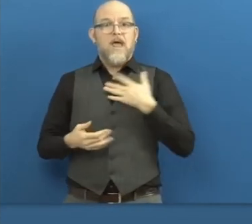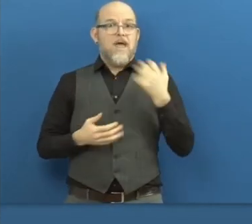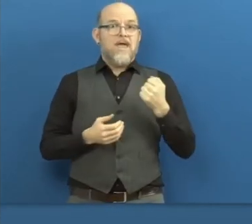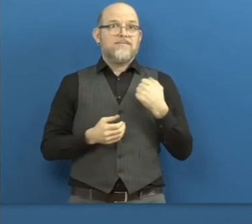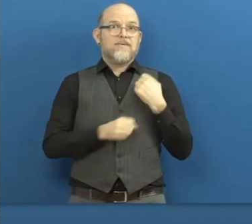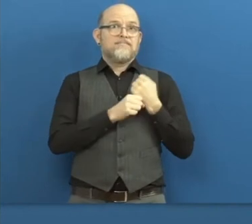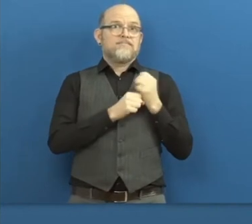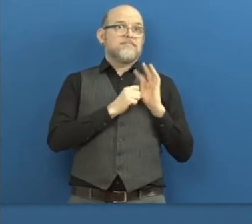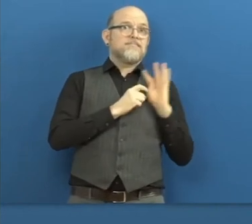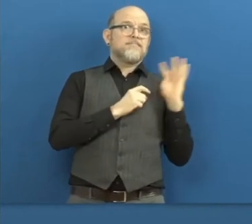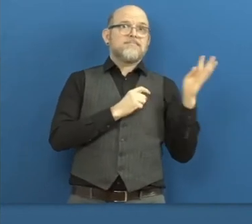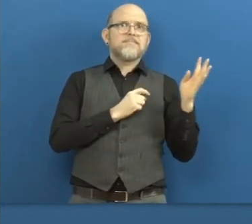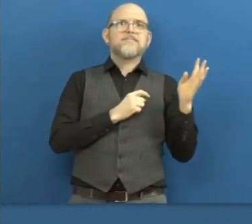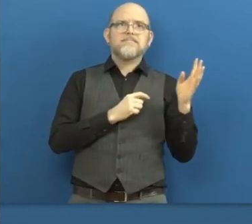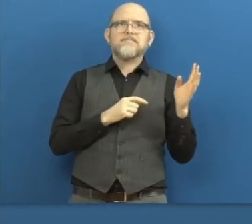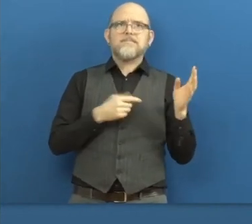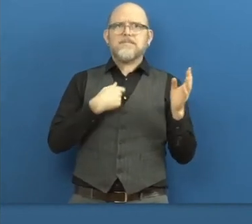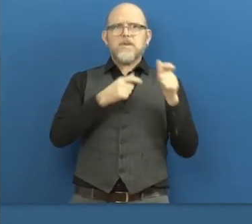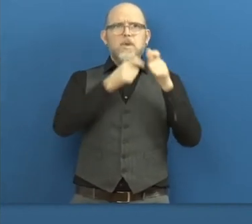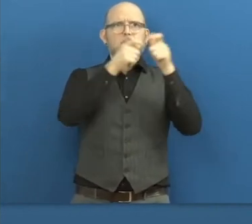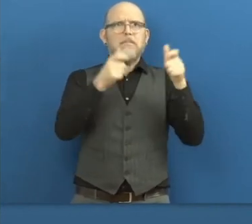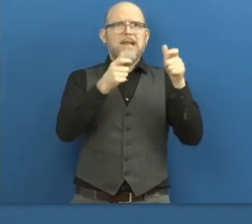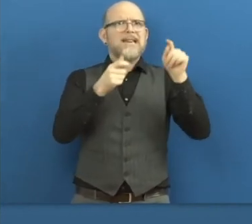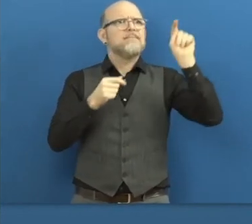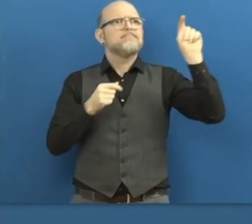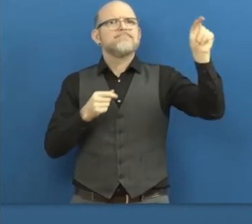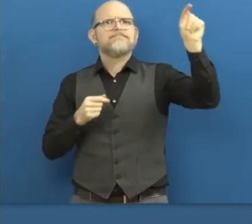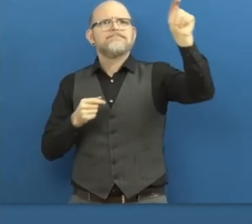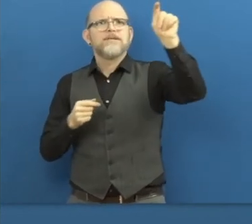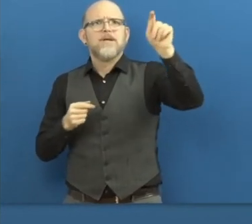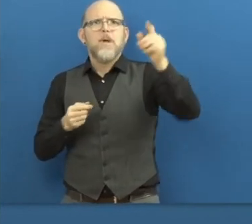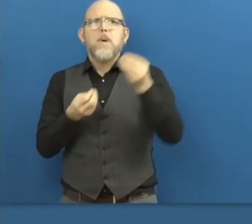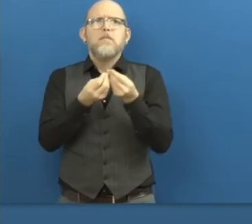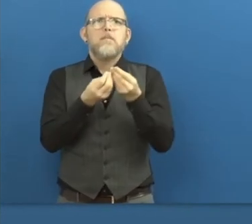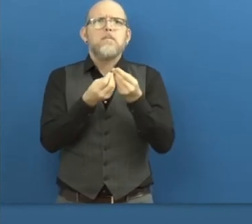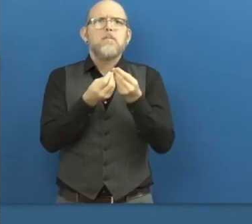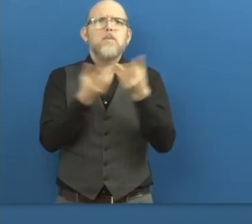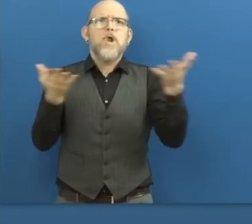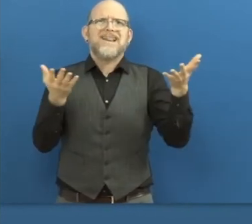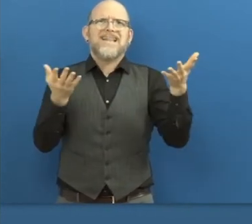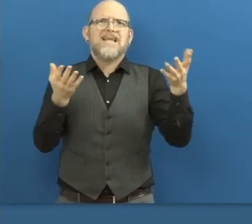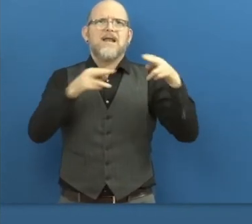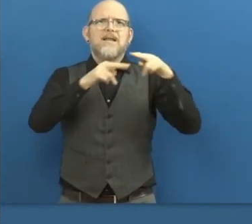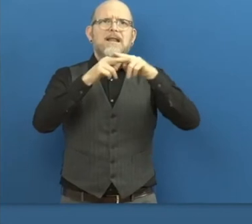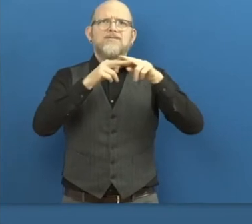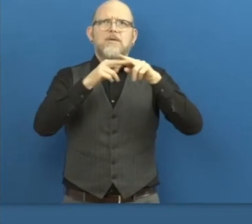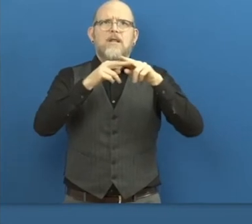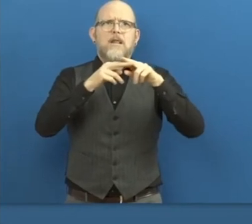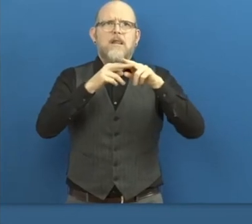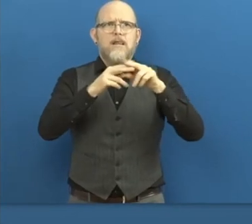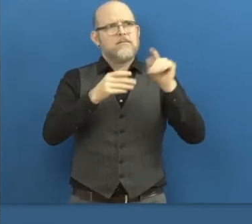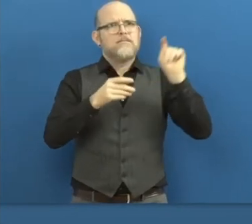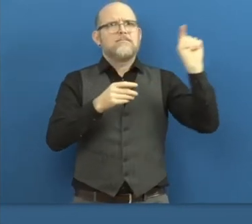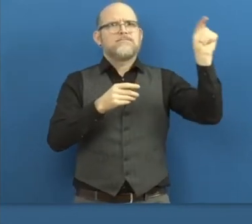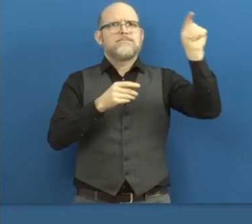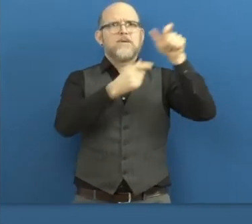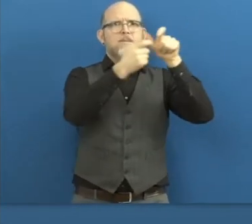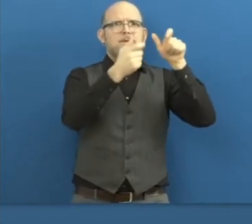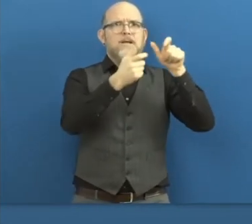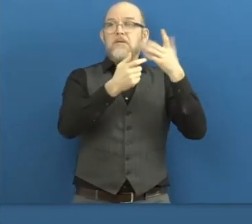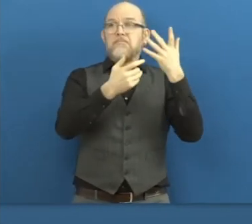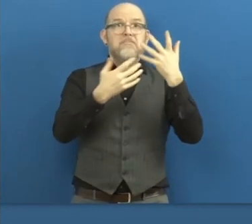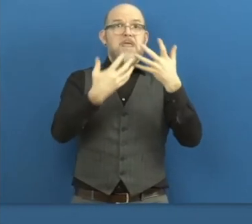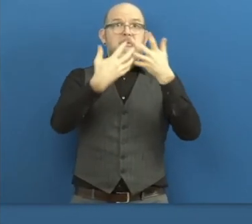companies that are multinational to begin with and harmonizing what goes on in the United States with what goes on in Europe and South